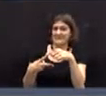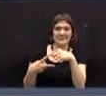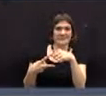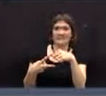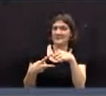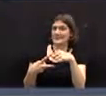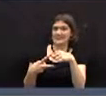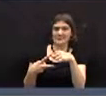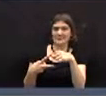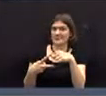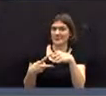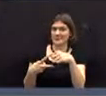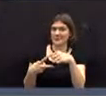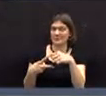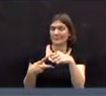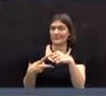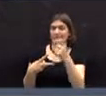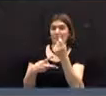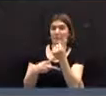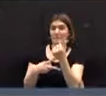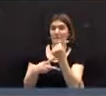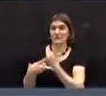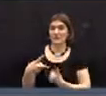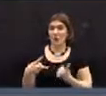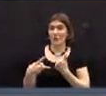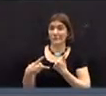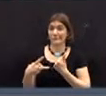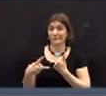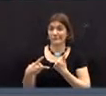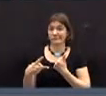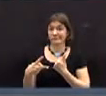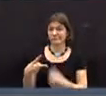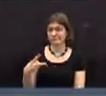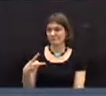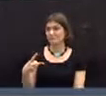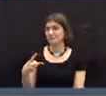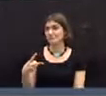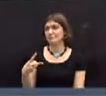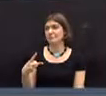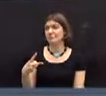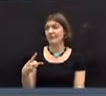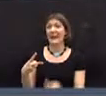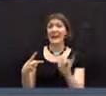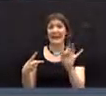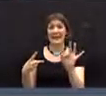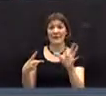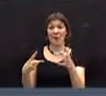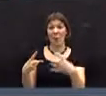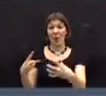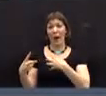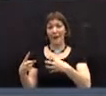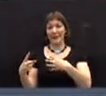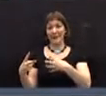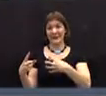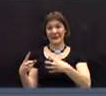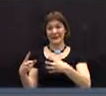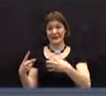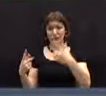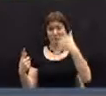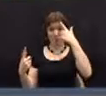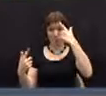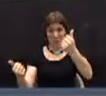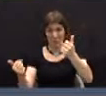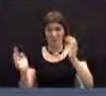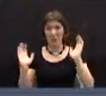am going to rule the first part out of order. Now, if you wish to appeal my decision to this body, you